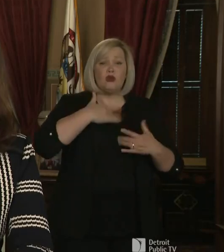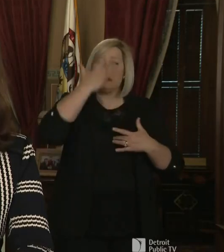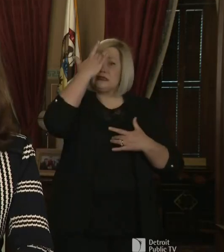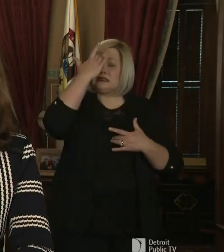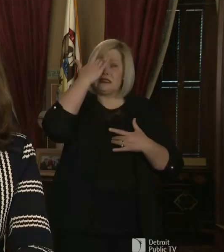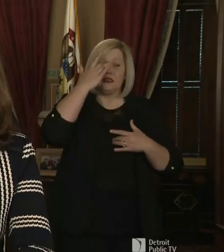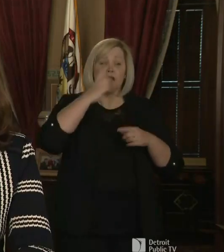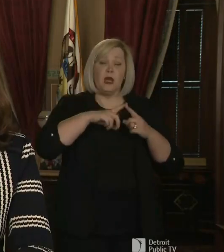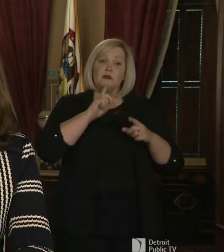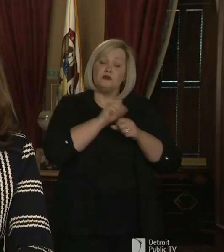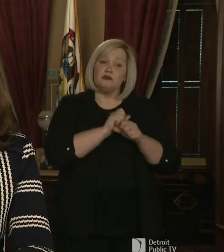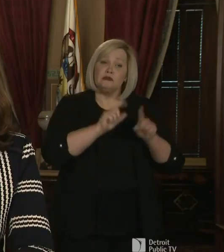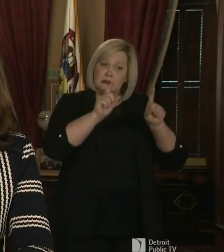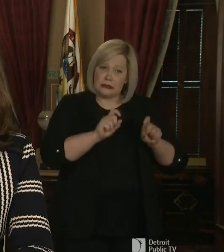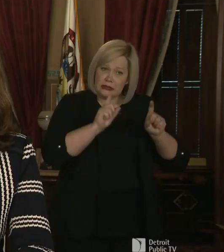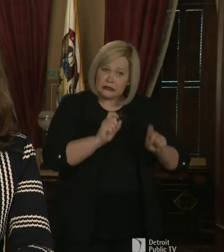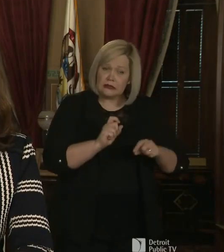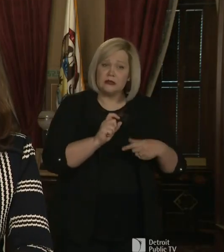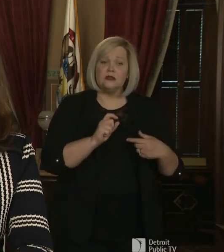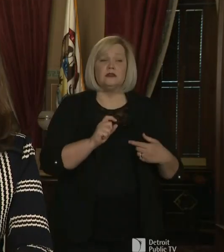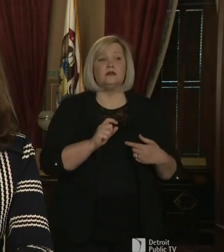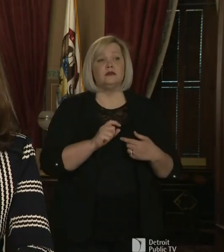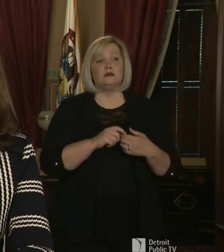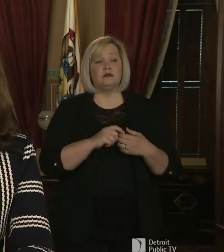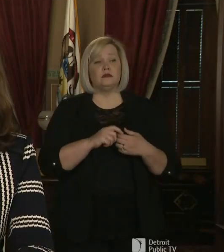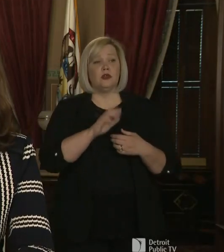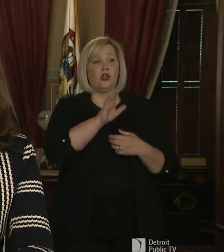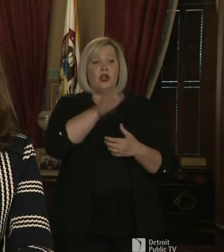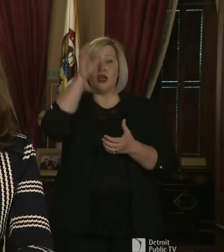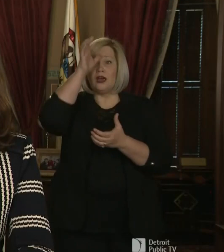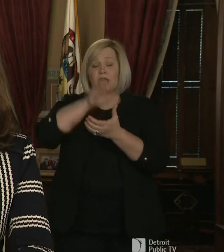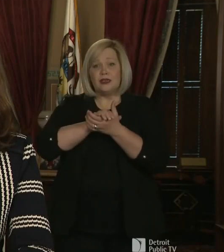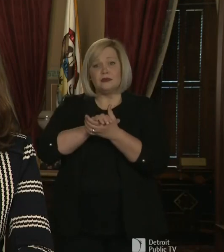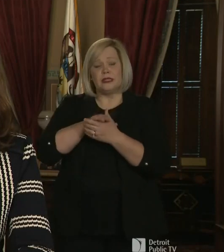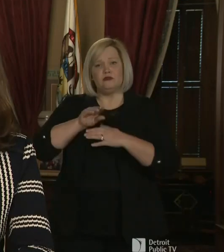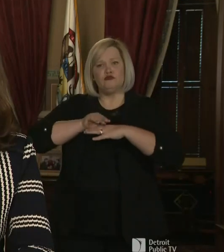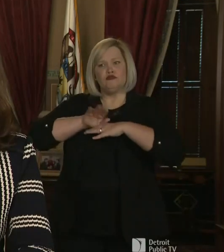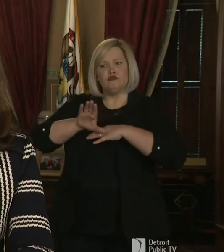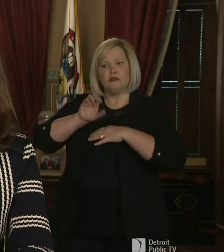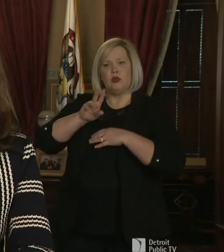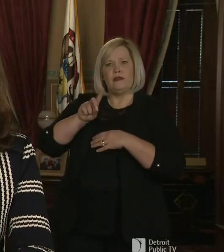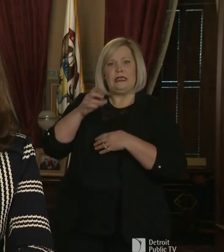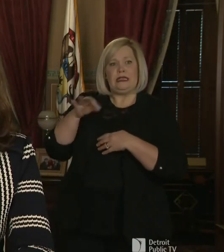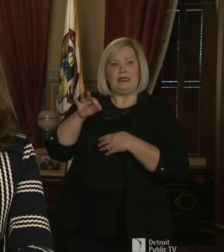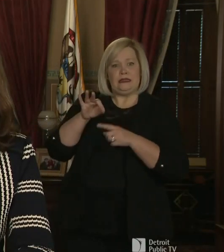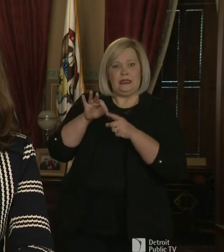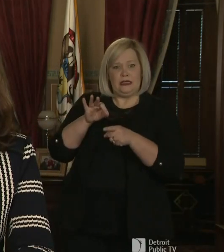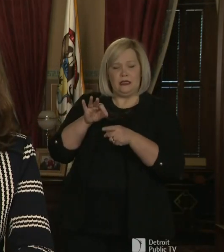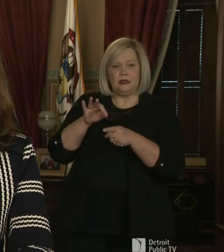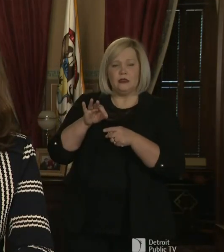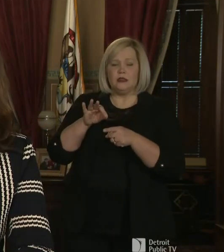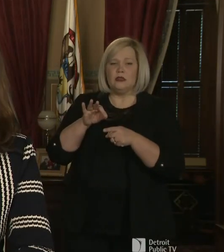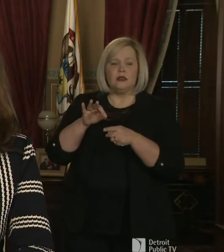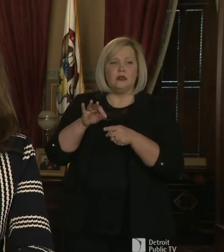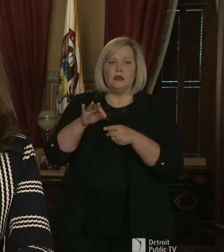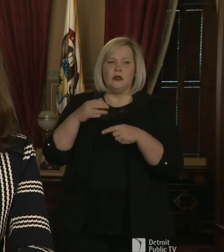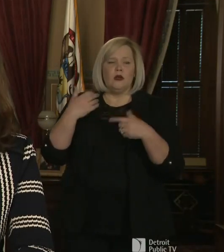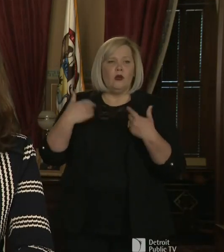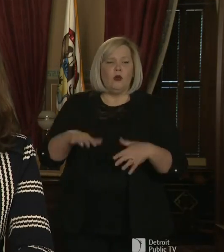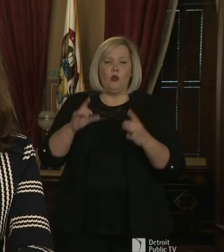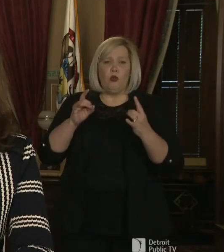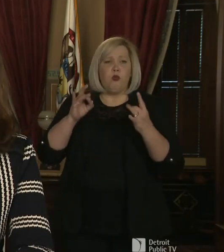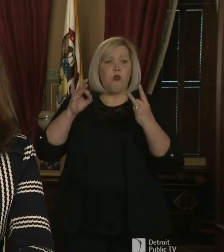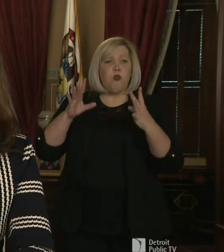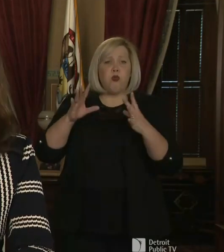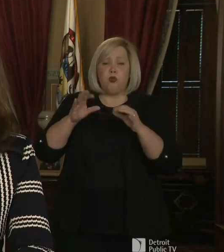got tested. She, her husband ended up getting COVID-19 and he had incredible symptoms